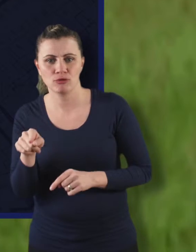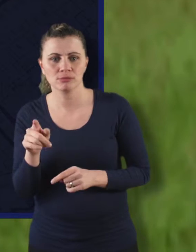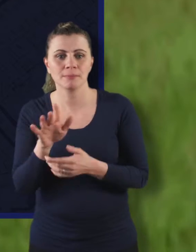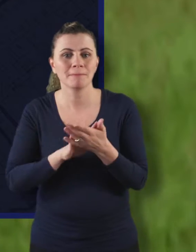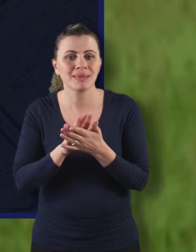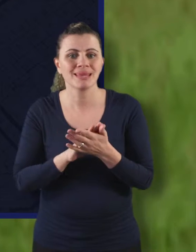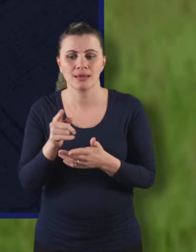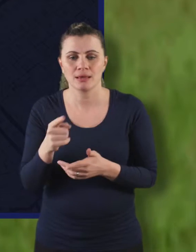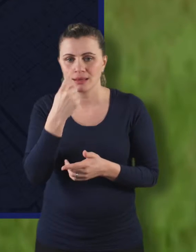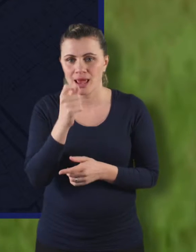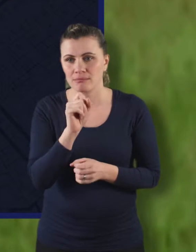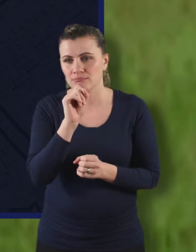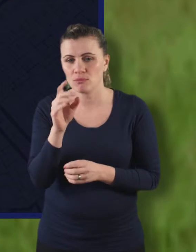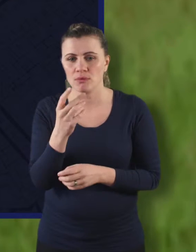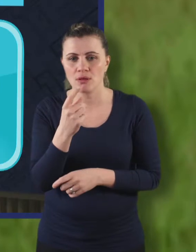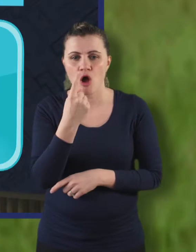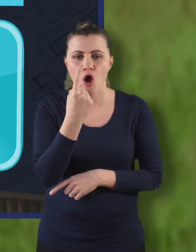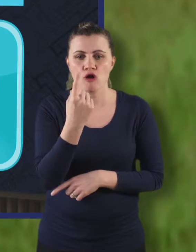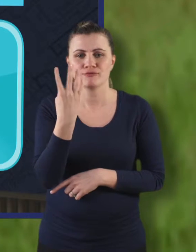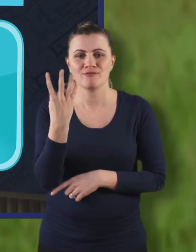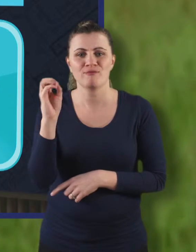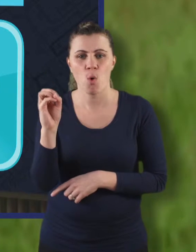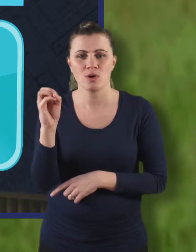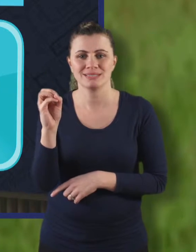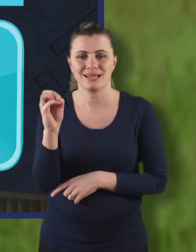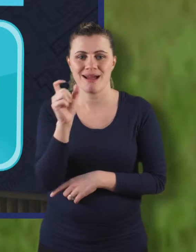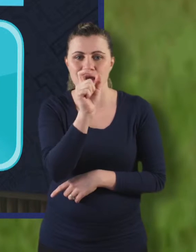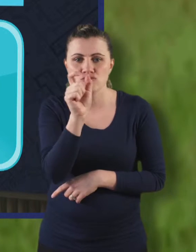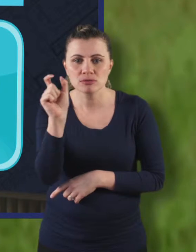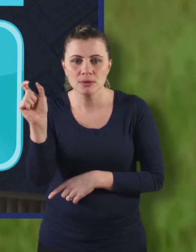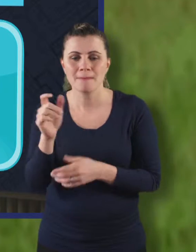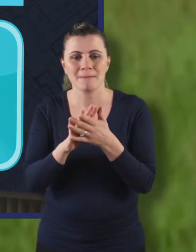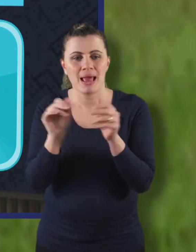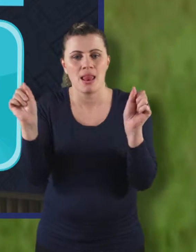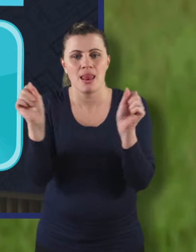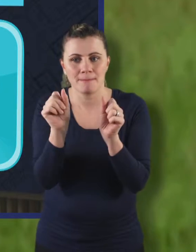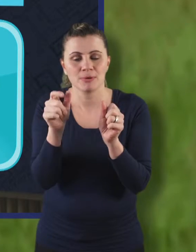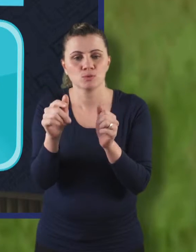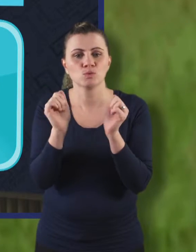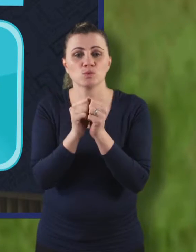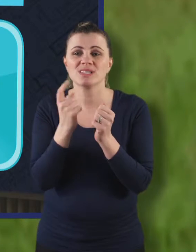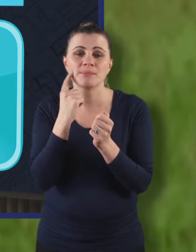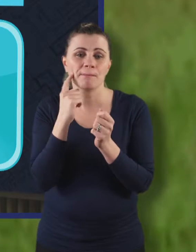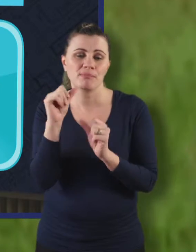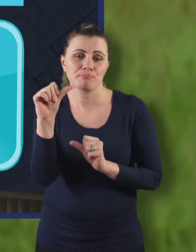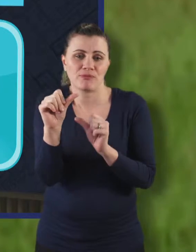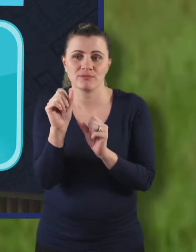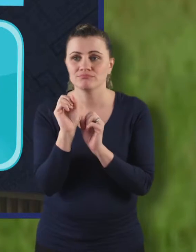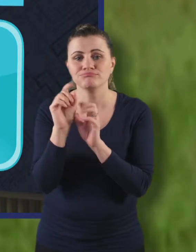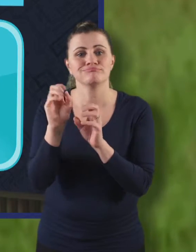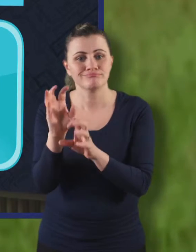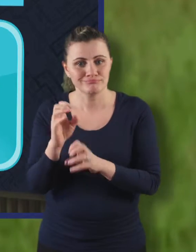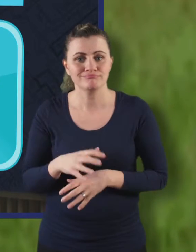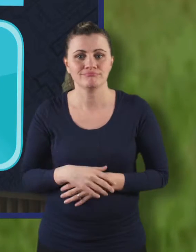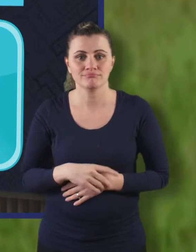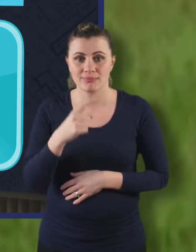Twitter allows you to post messages of up to 140 characters to what is essentially a global message board. You can then link these